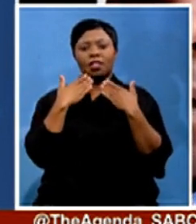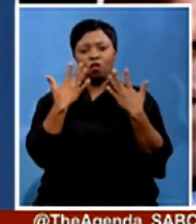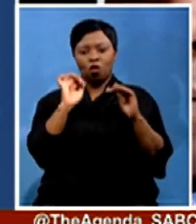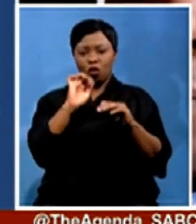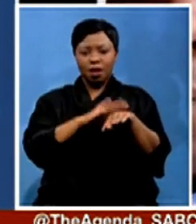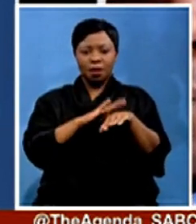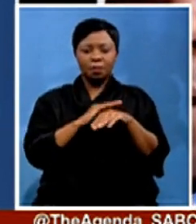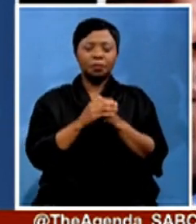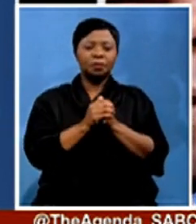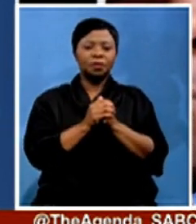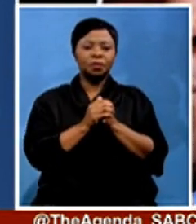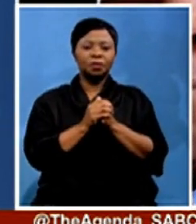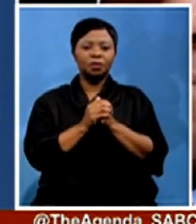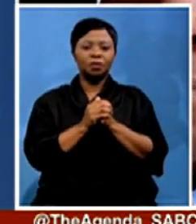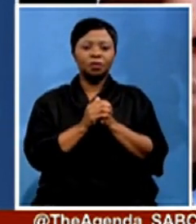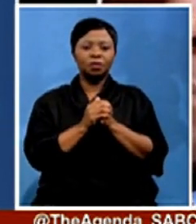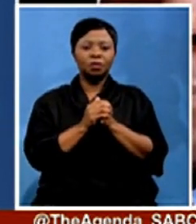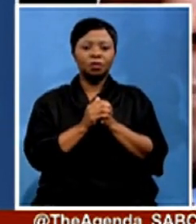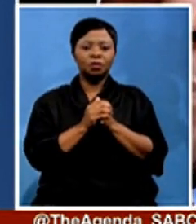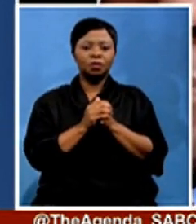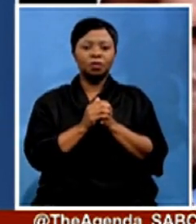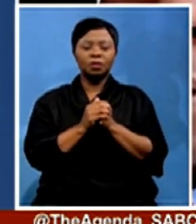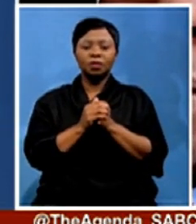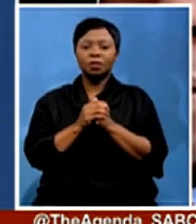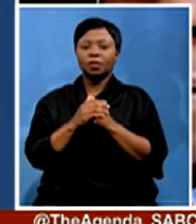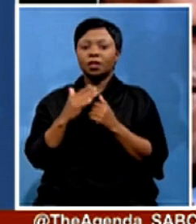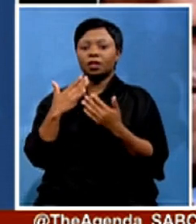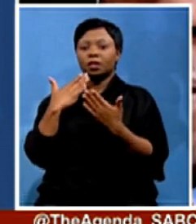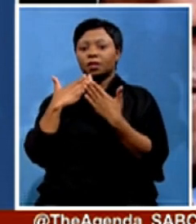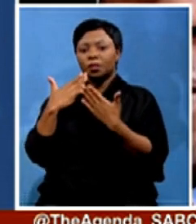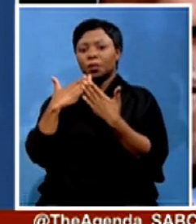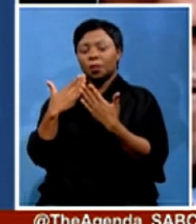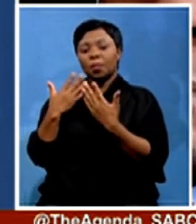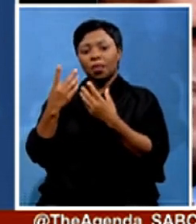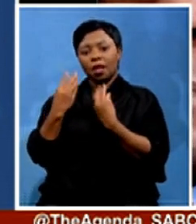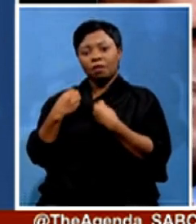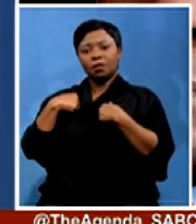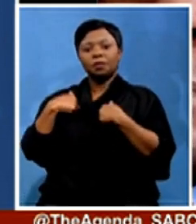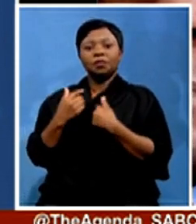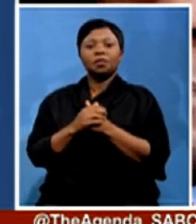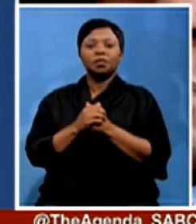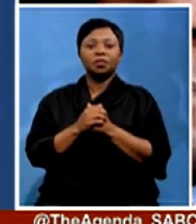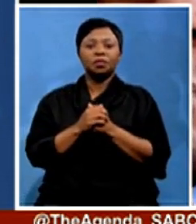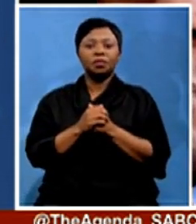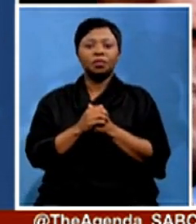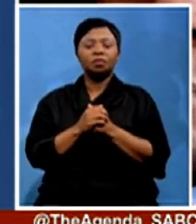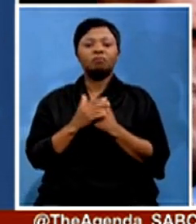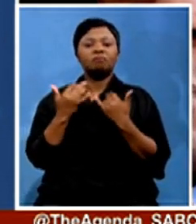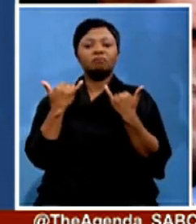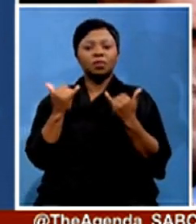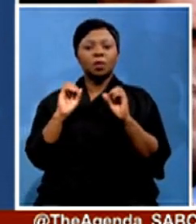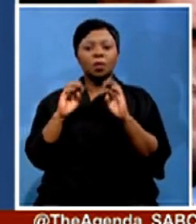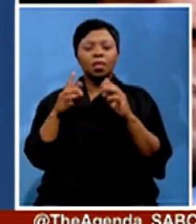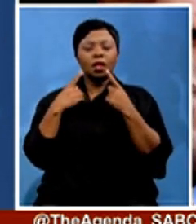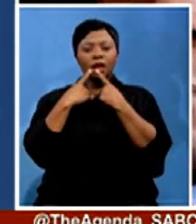Thank you all for having me. Let's just start off with the declaration on Mozambique. SADC and the